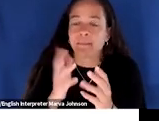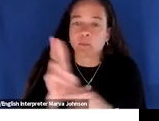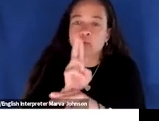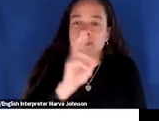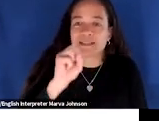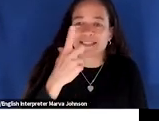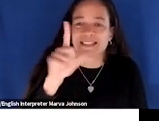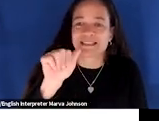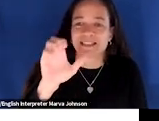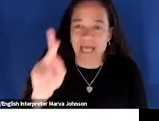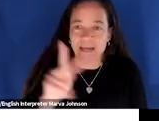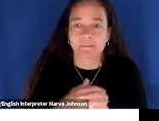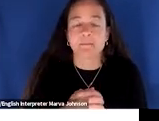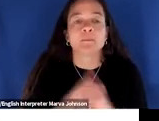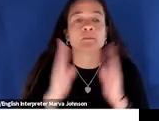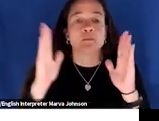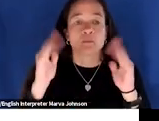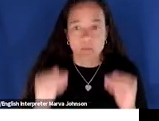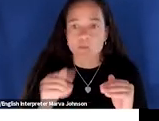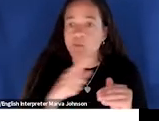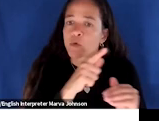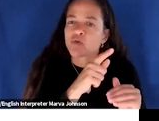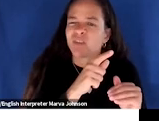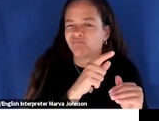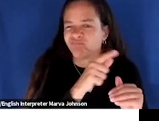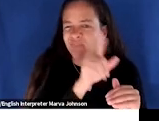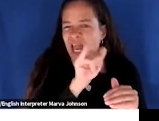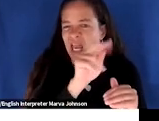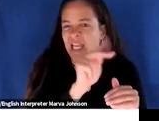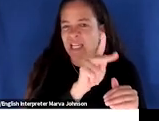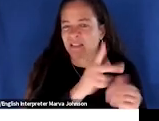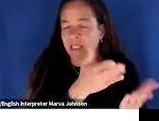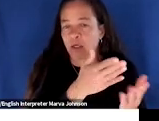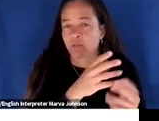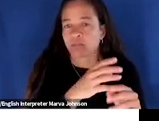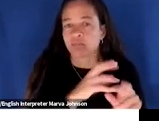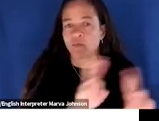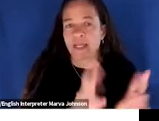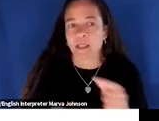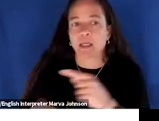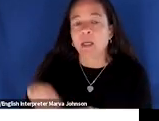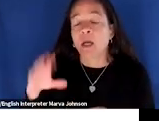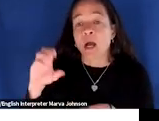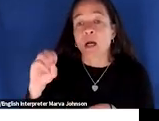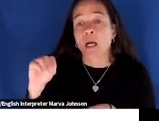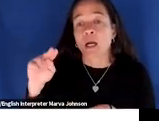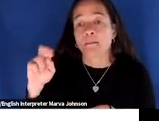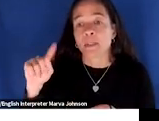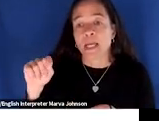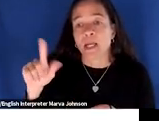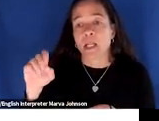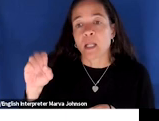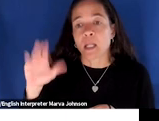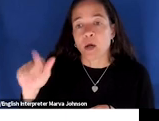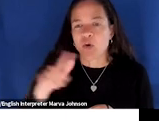other out all right moving right along you can learn more again through that link uh com network local i'll try to be brief about this the map tells you everything there are local groups uh